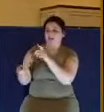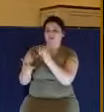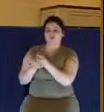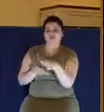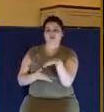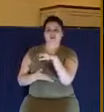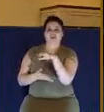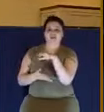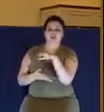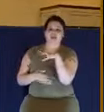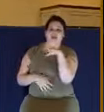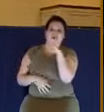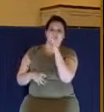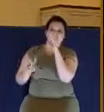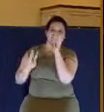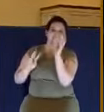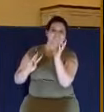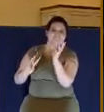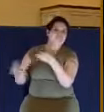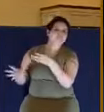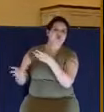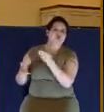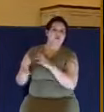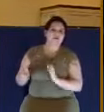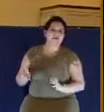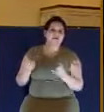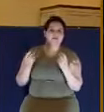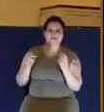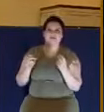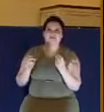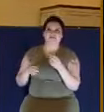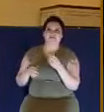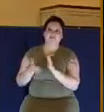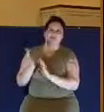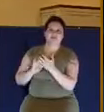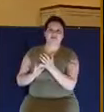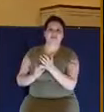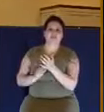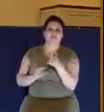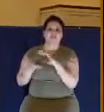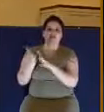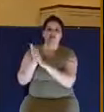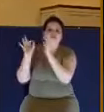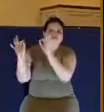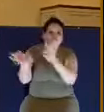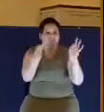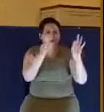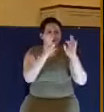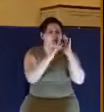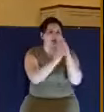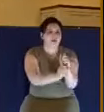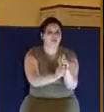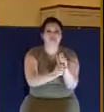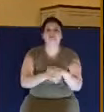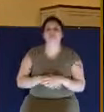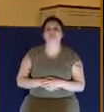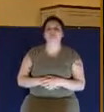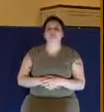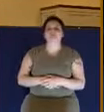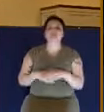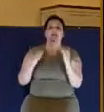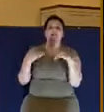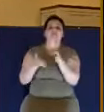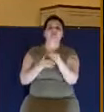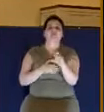can get in a way, can harden the heart of someone. And so they're rich in faith. They're heirs, the Bible says, to the kingdom of God. And then he says in verse 6,